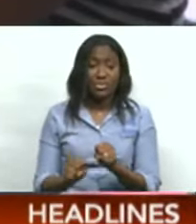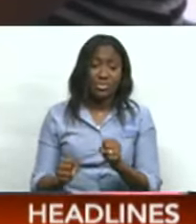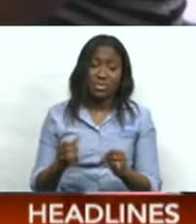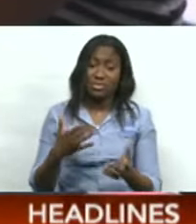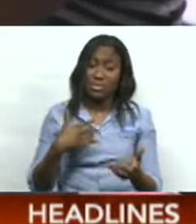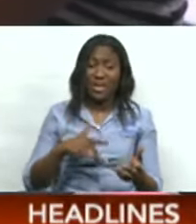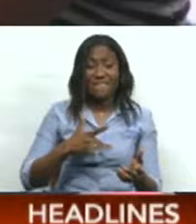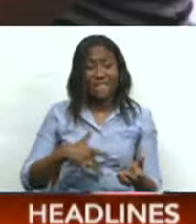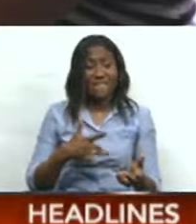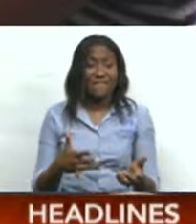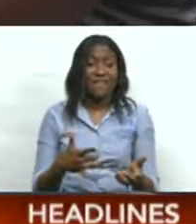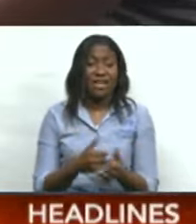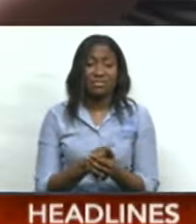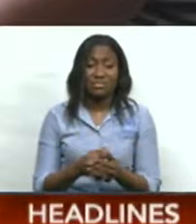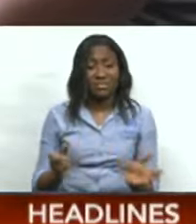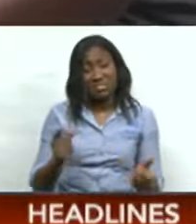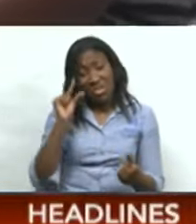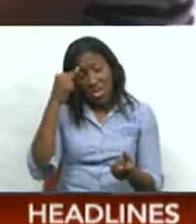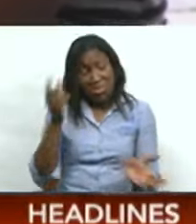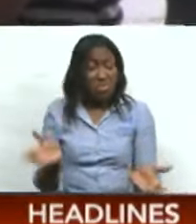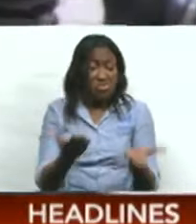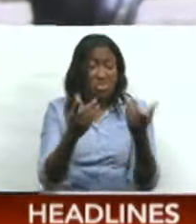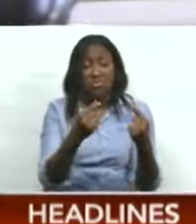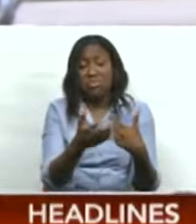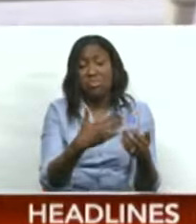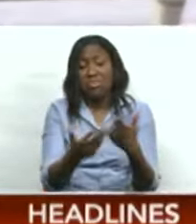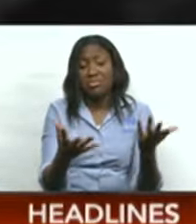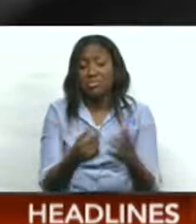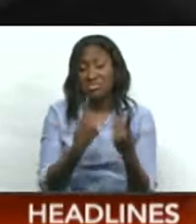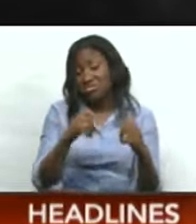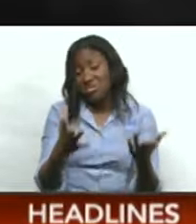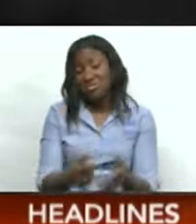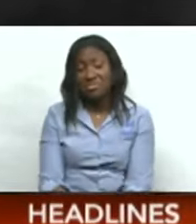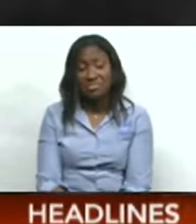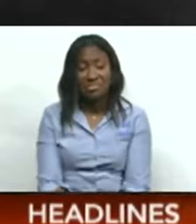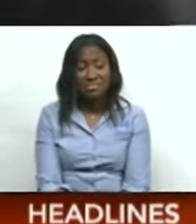I feel if we could go around, you think? I could try a thing.